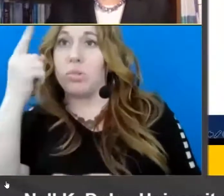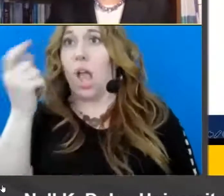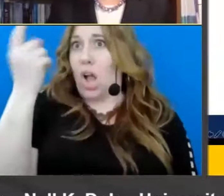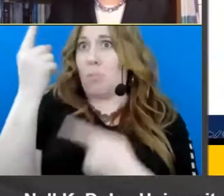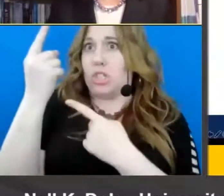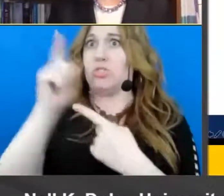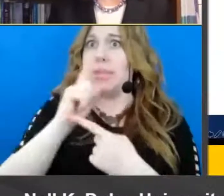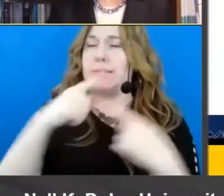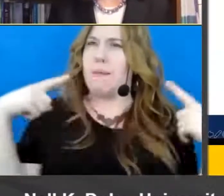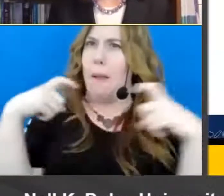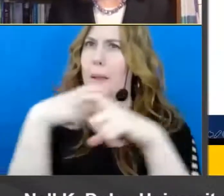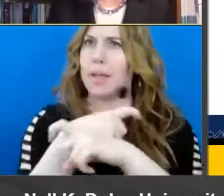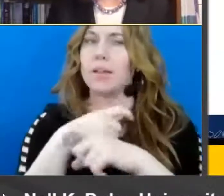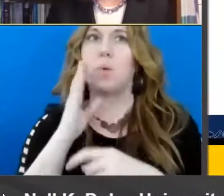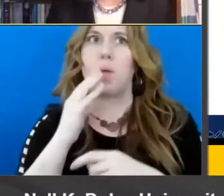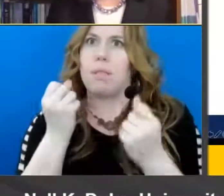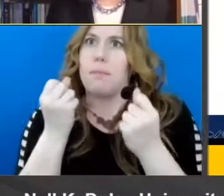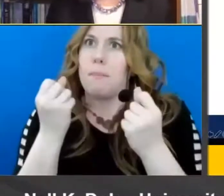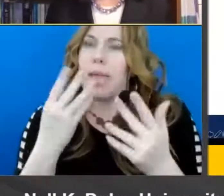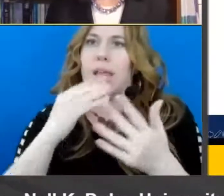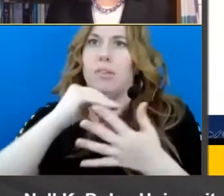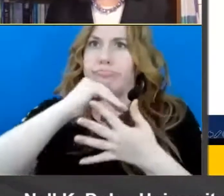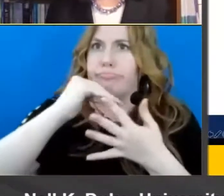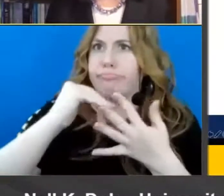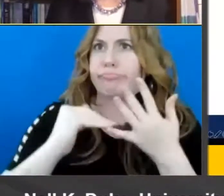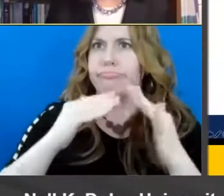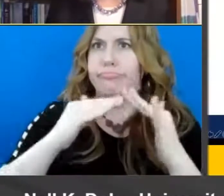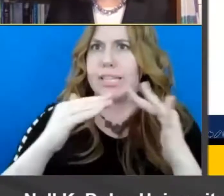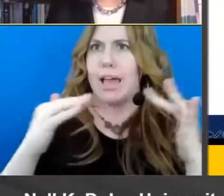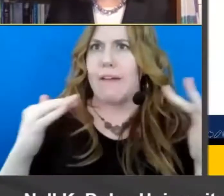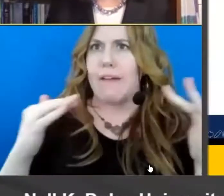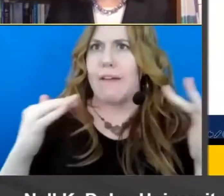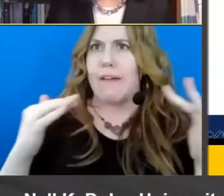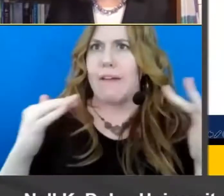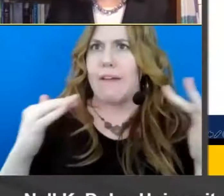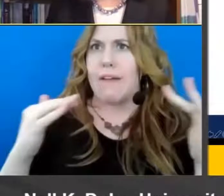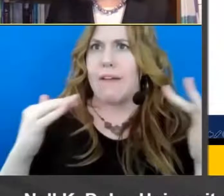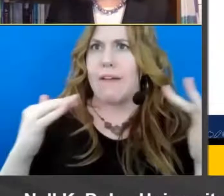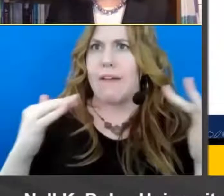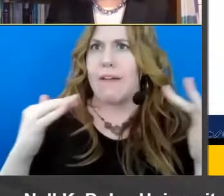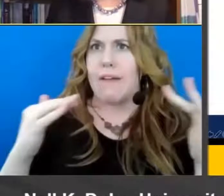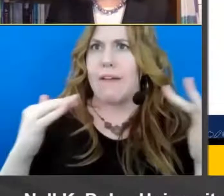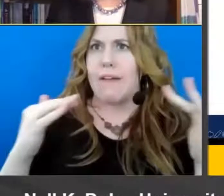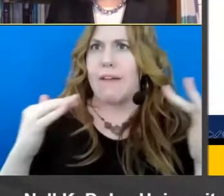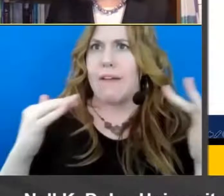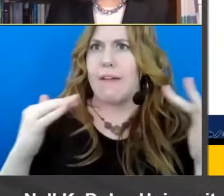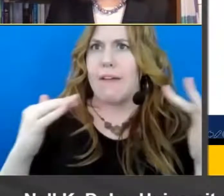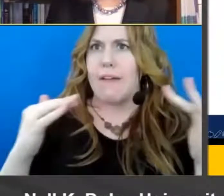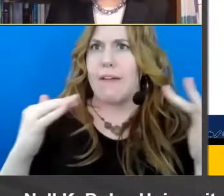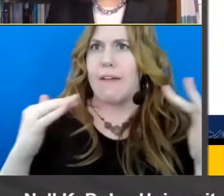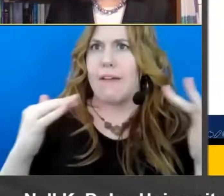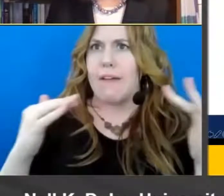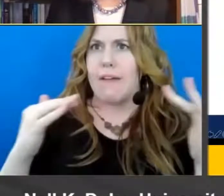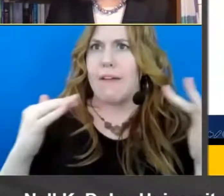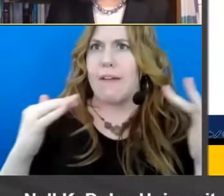have these multi-faceted and diverse profiles of strength and need so one thing and i talk about